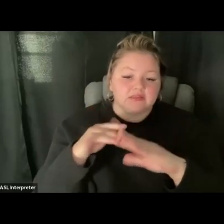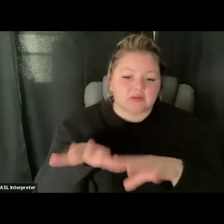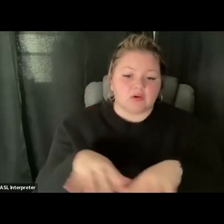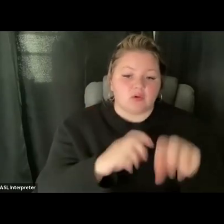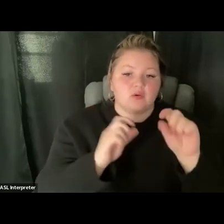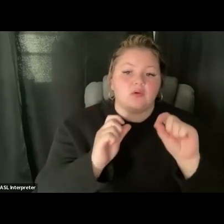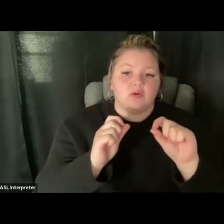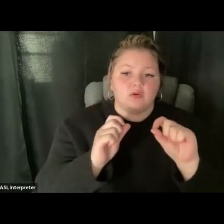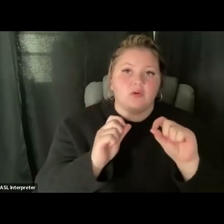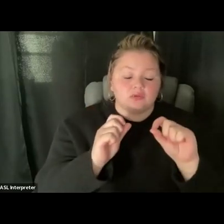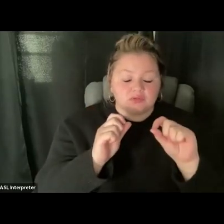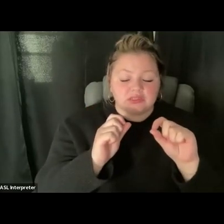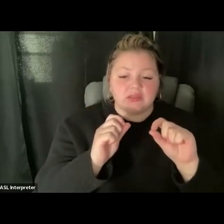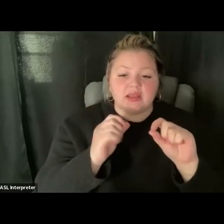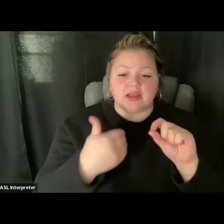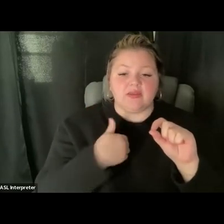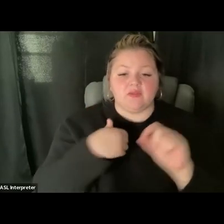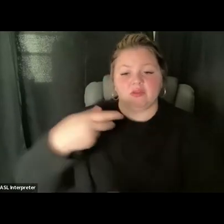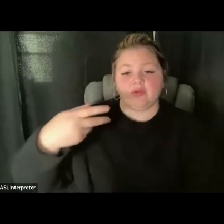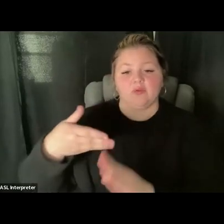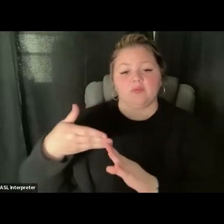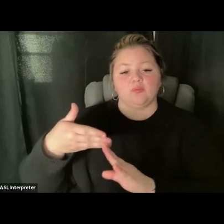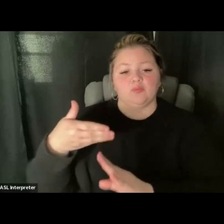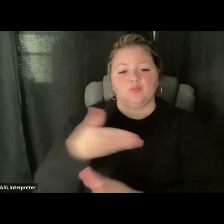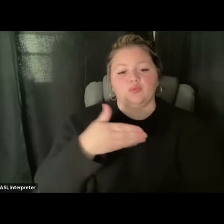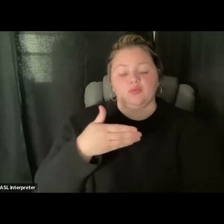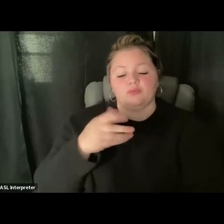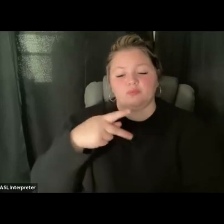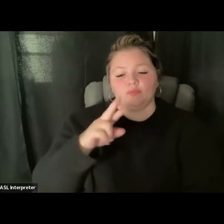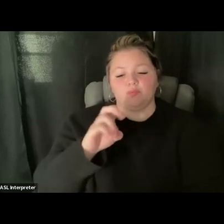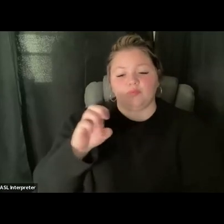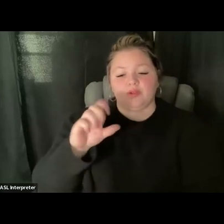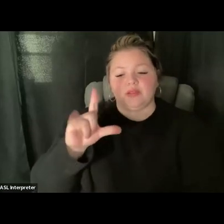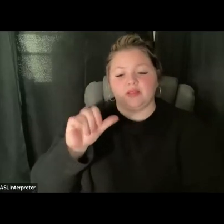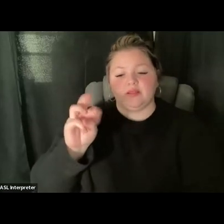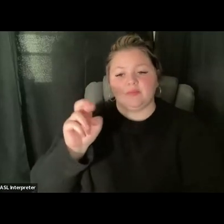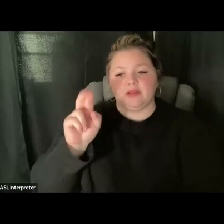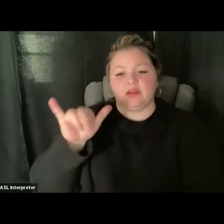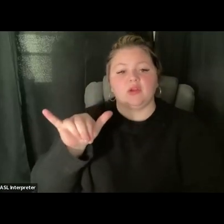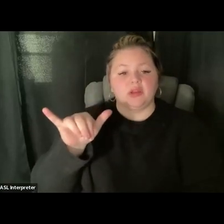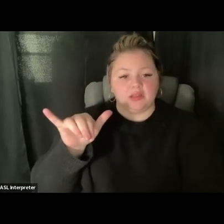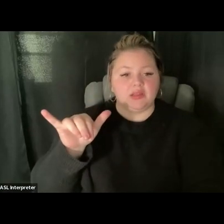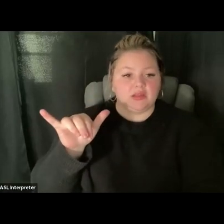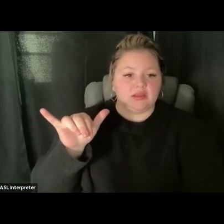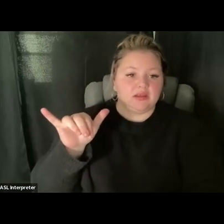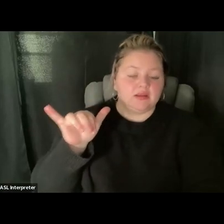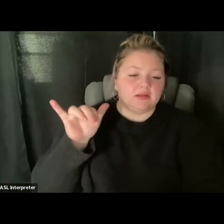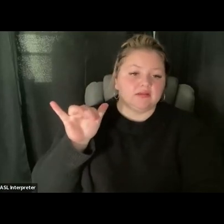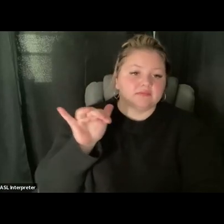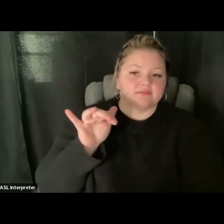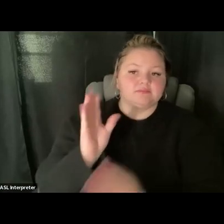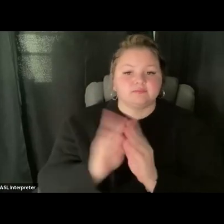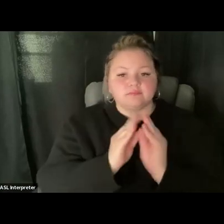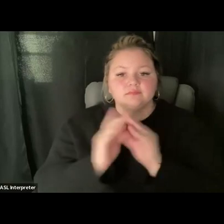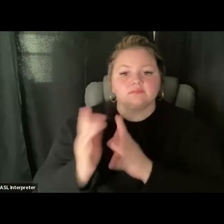preliminaries last week, and then they'll gear up for the final election on November 7th. So there's a lot going